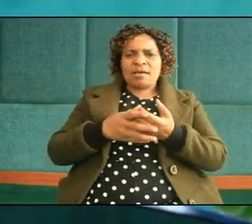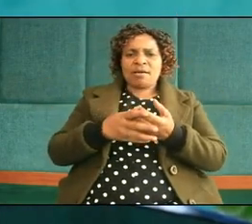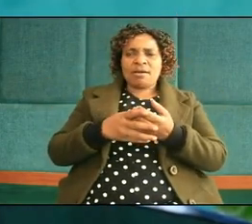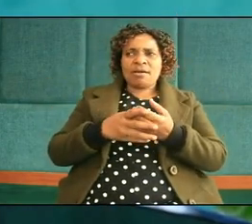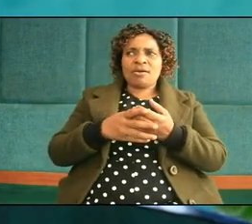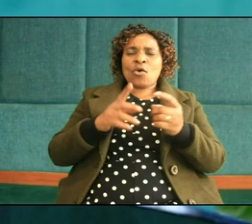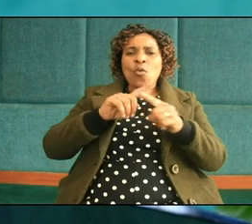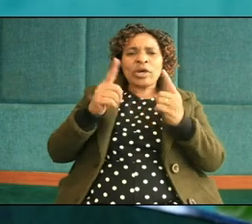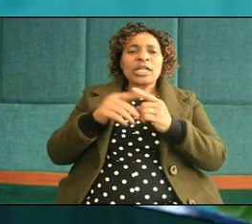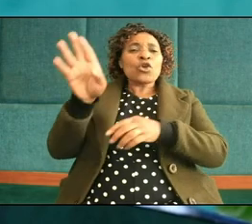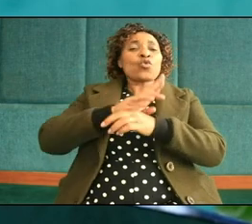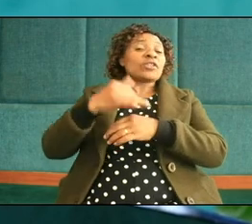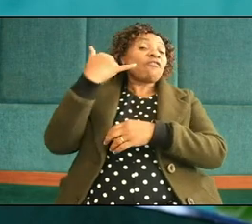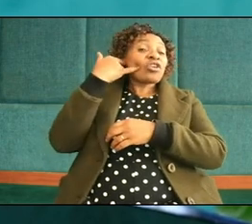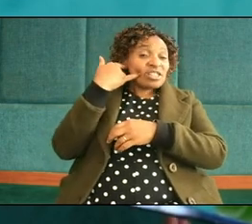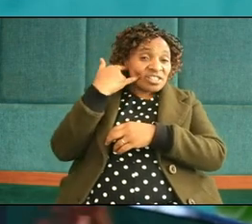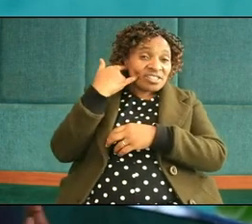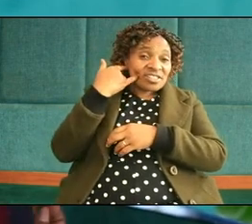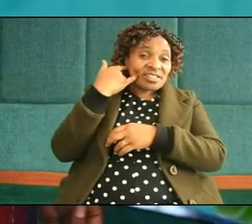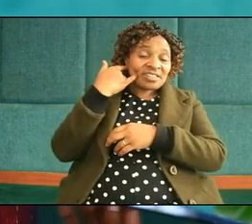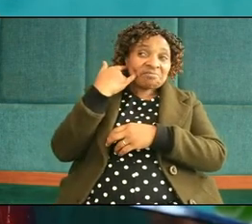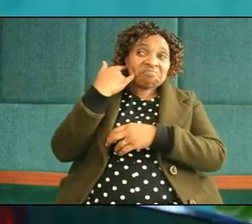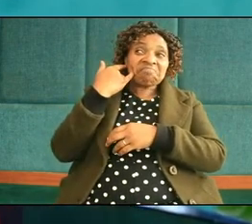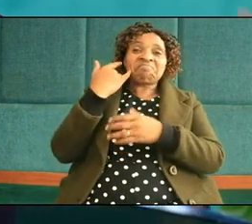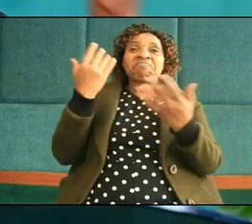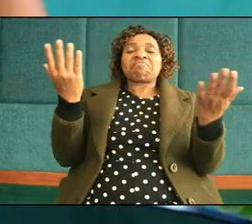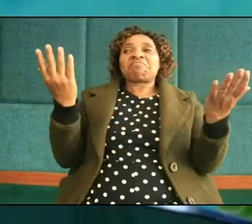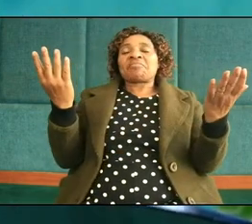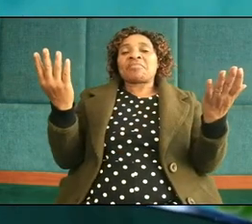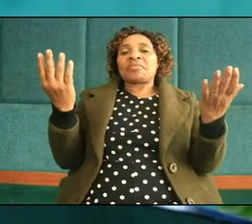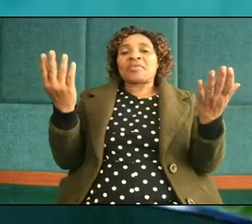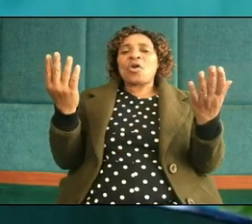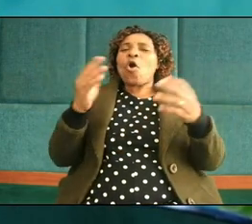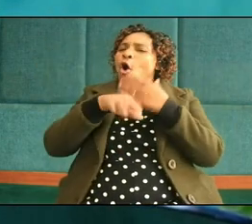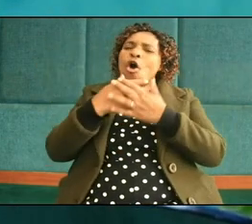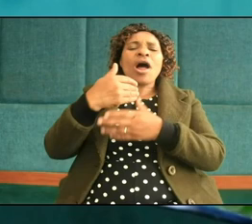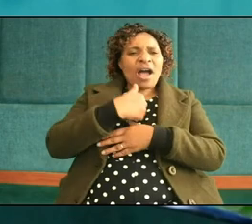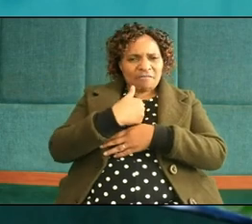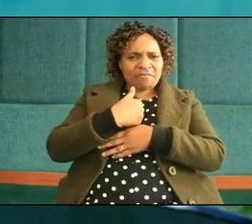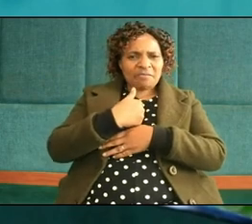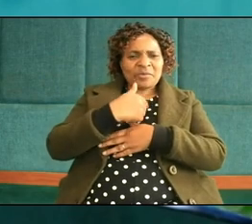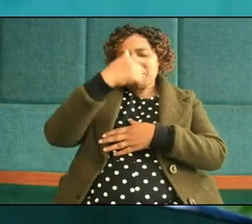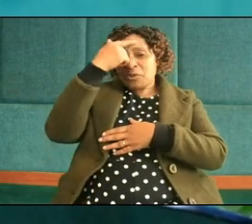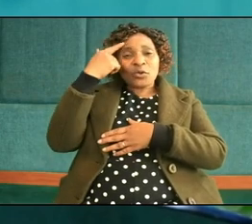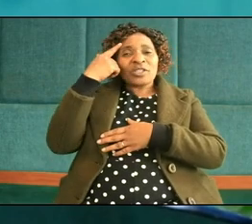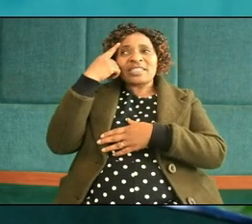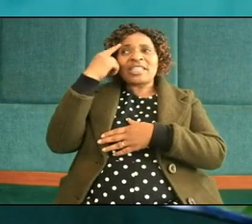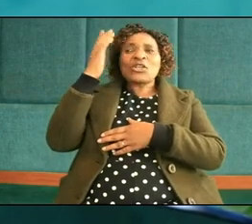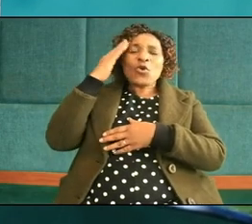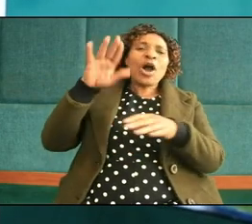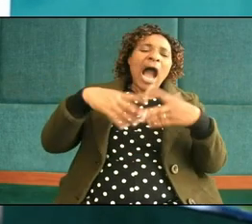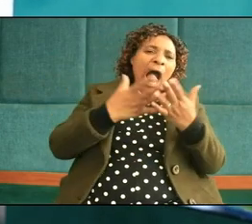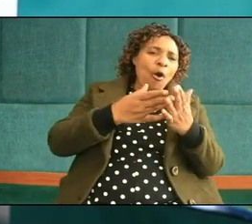use these gadgets and we are happy we are proud of them because he knows